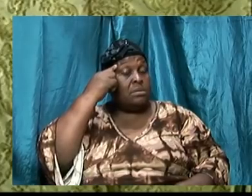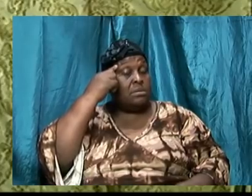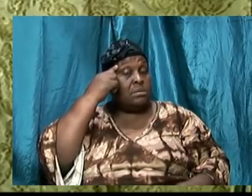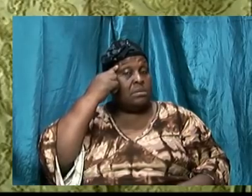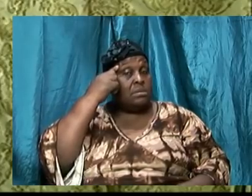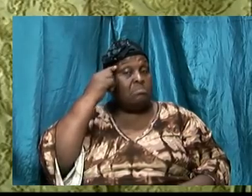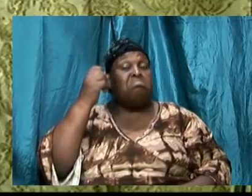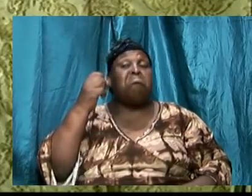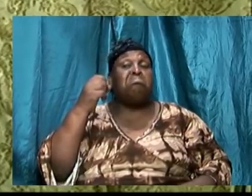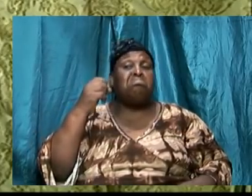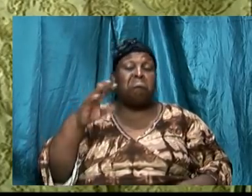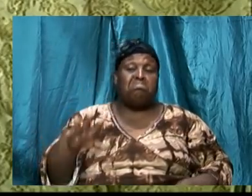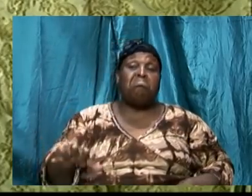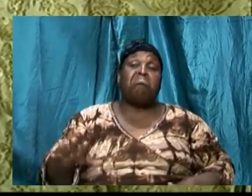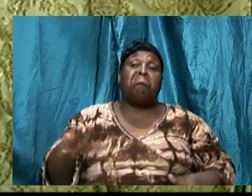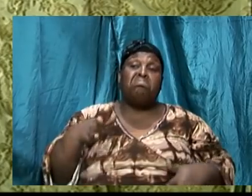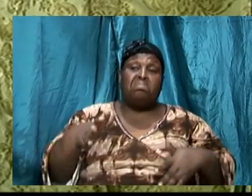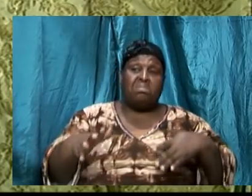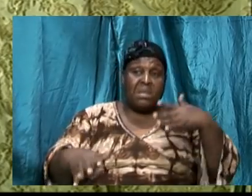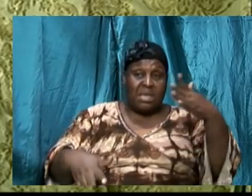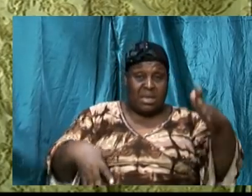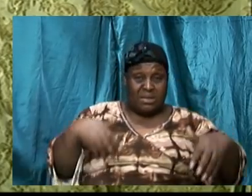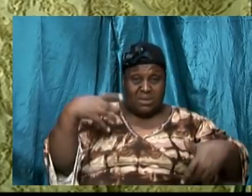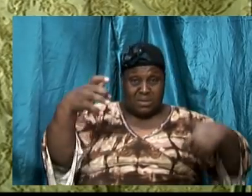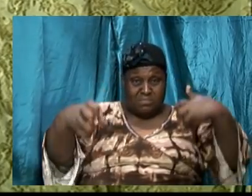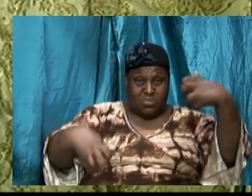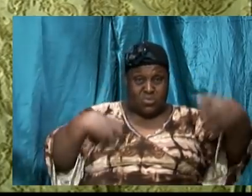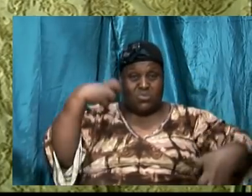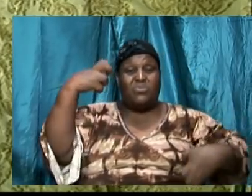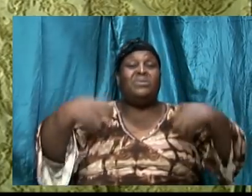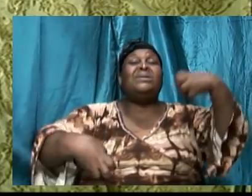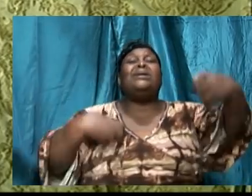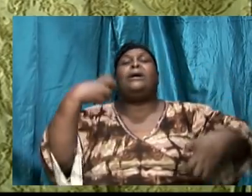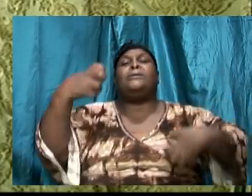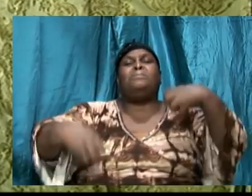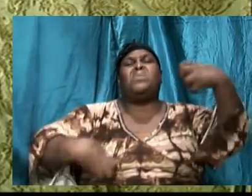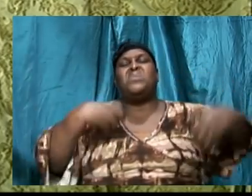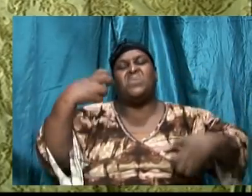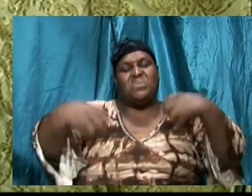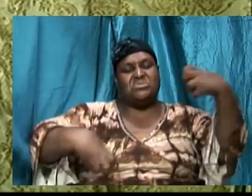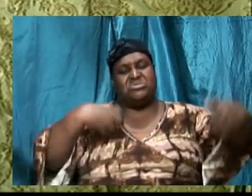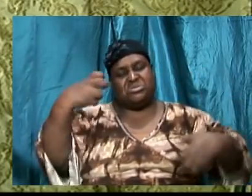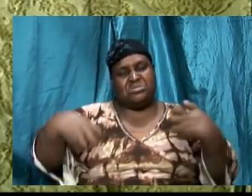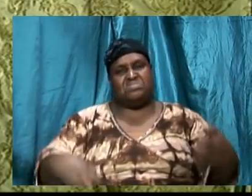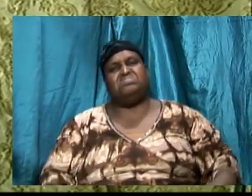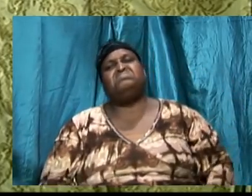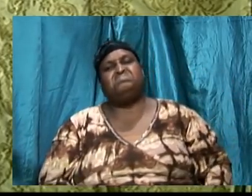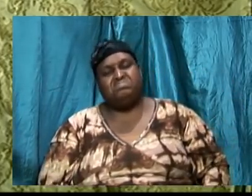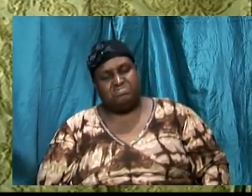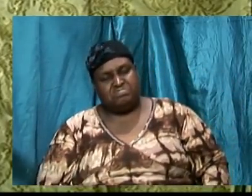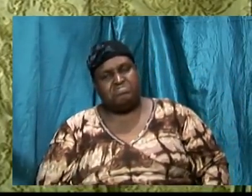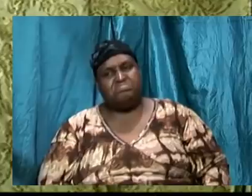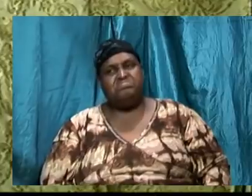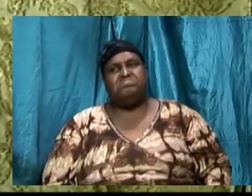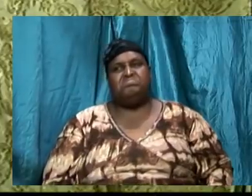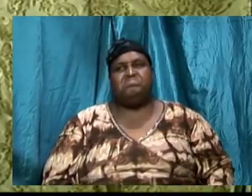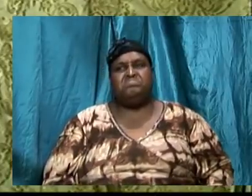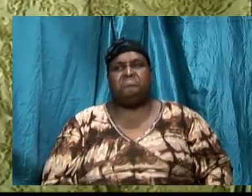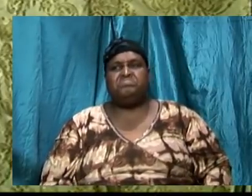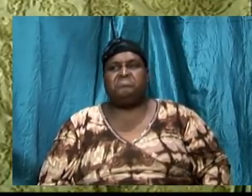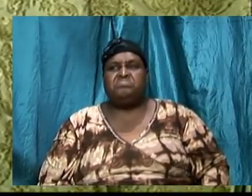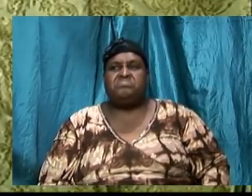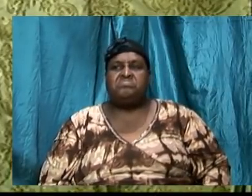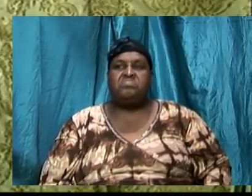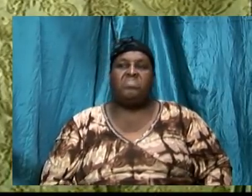to take captive the person's mind and emotion